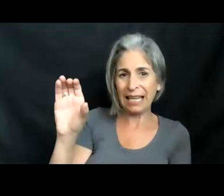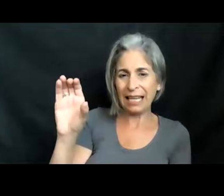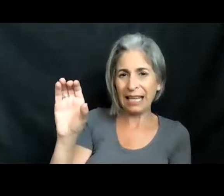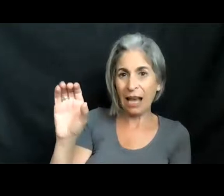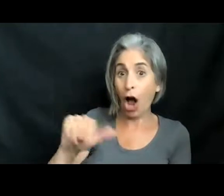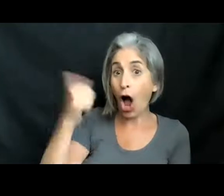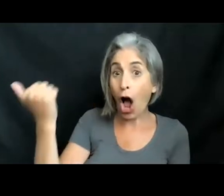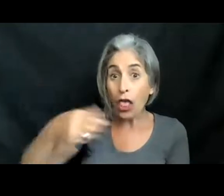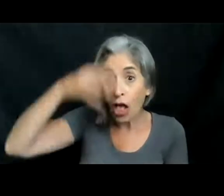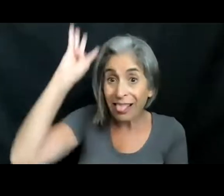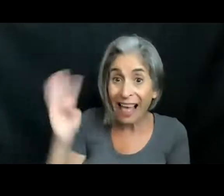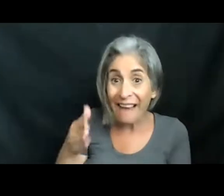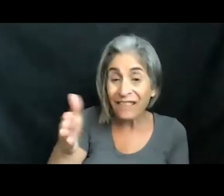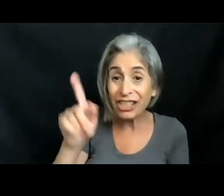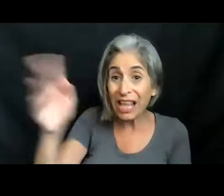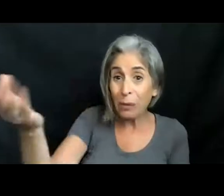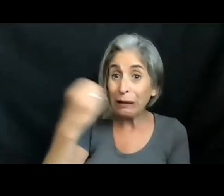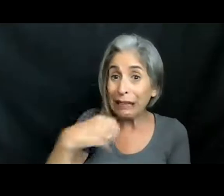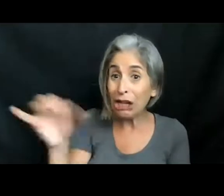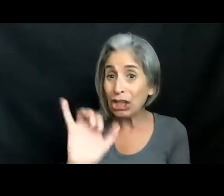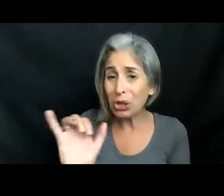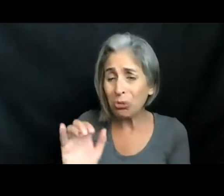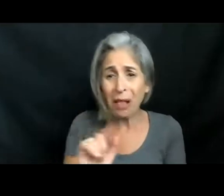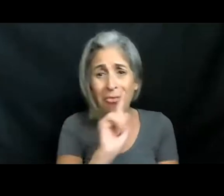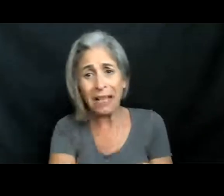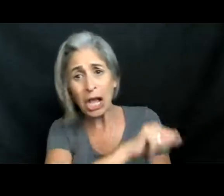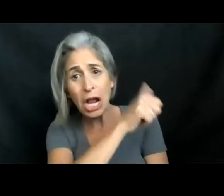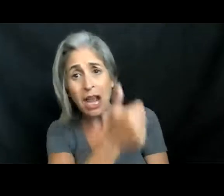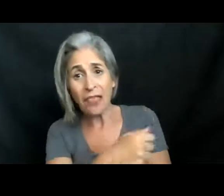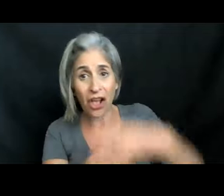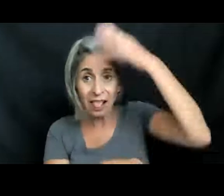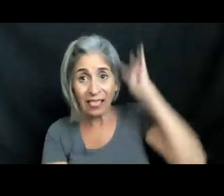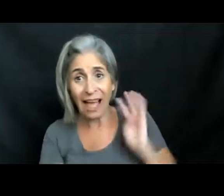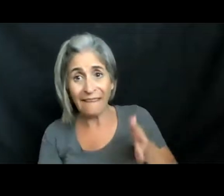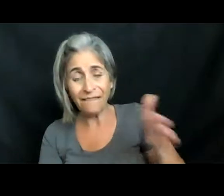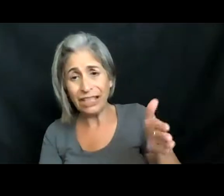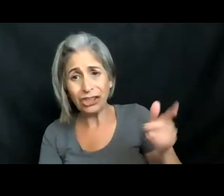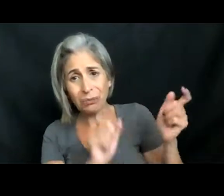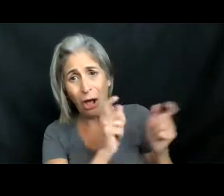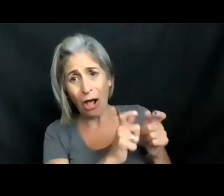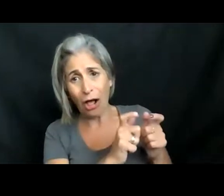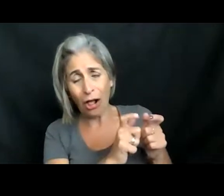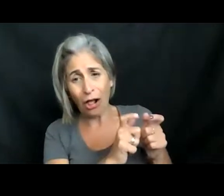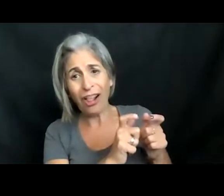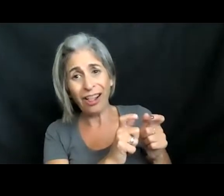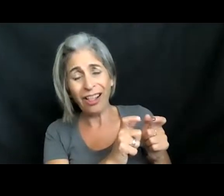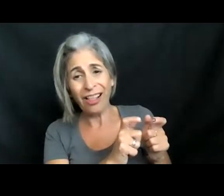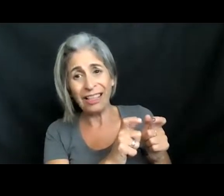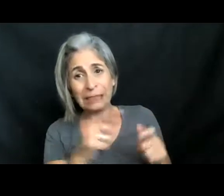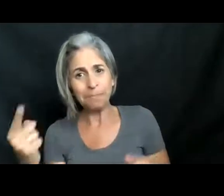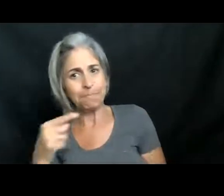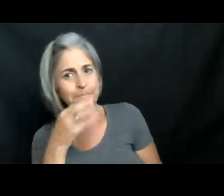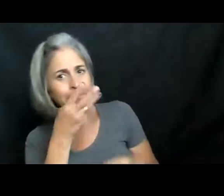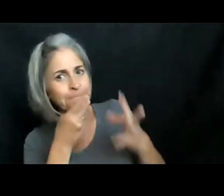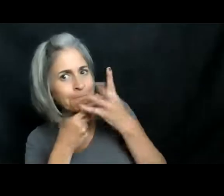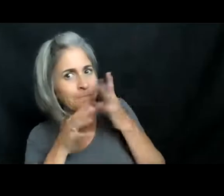than they are. So if this is another lionfish spine, it is very likely from a smaller lionfish that this big guy decided was